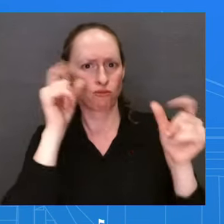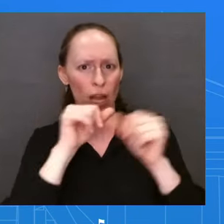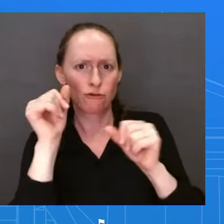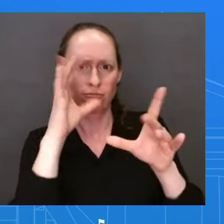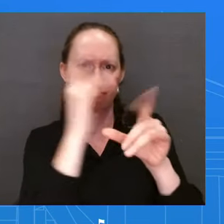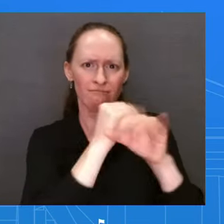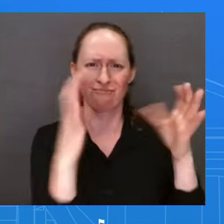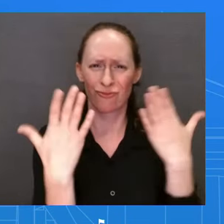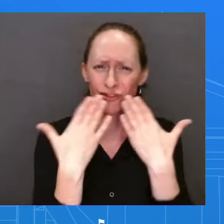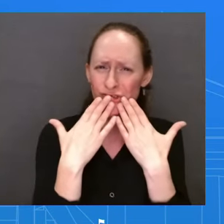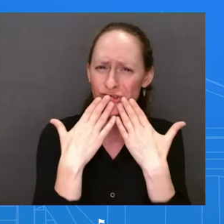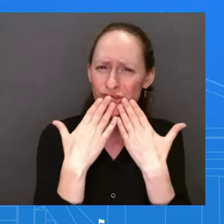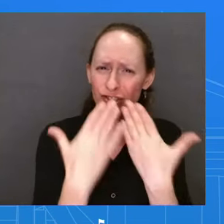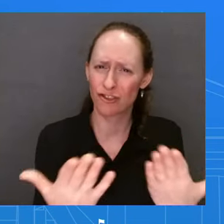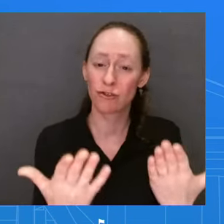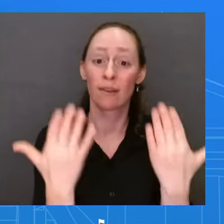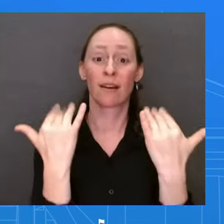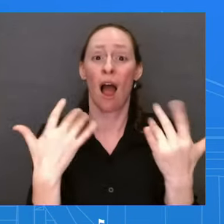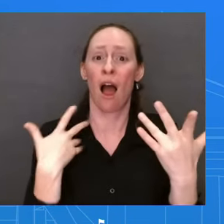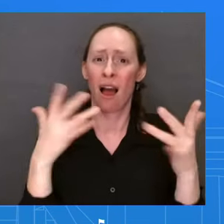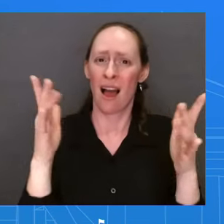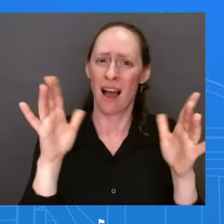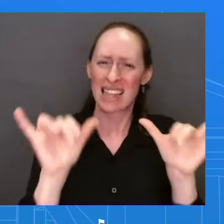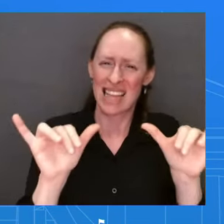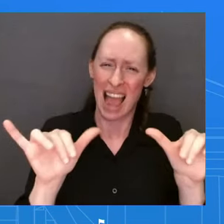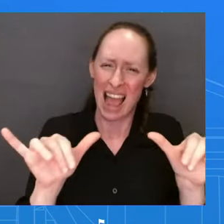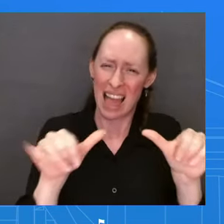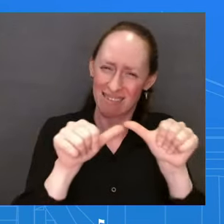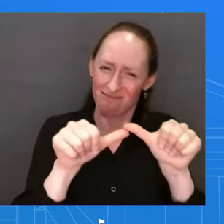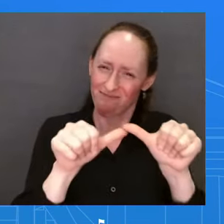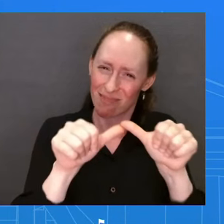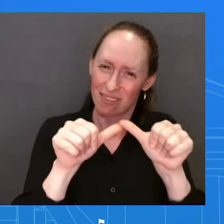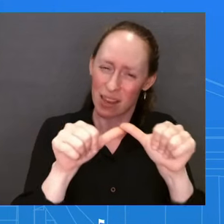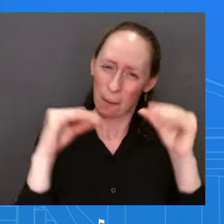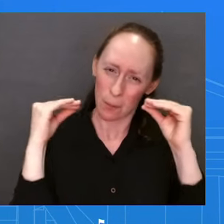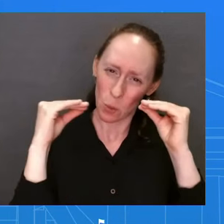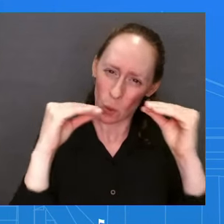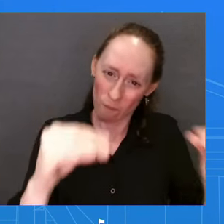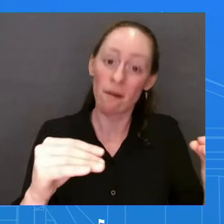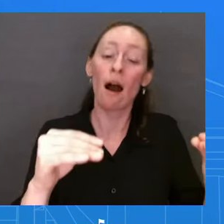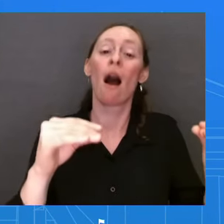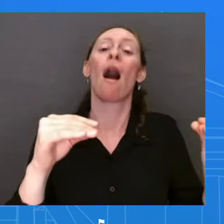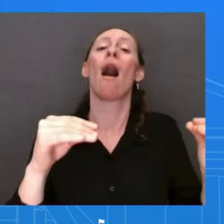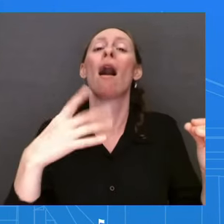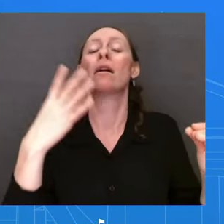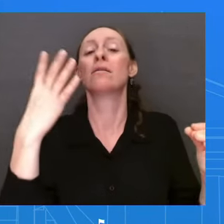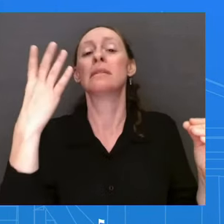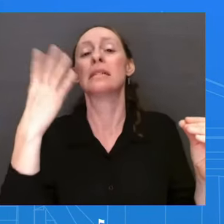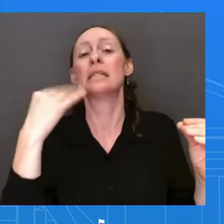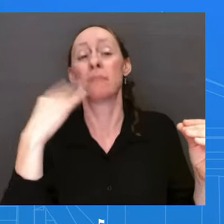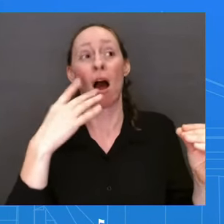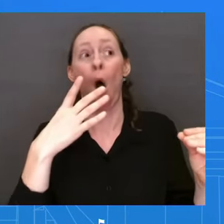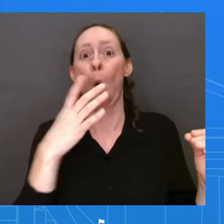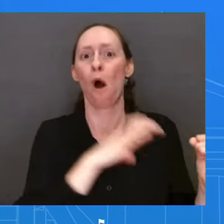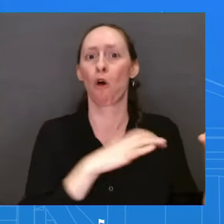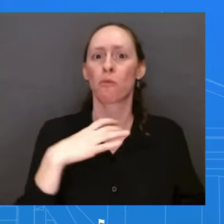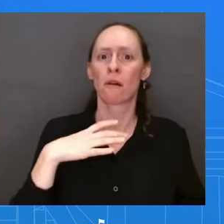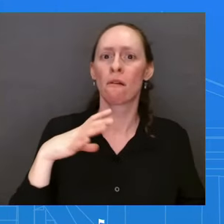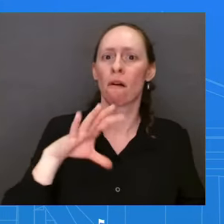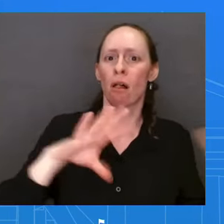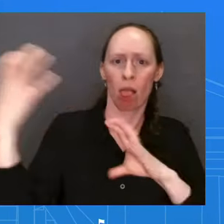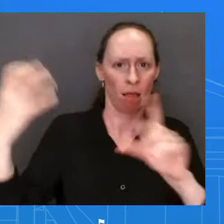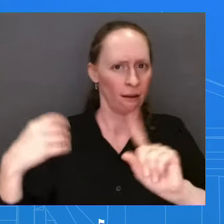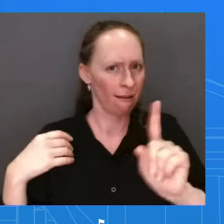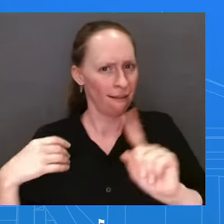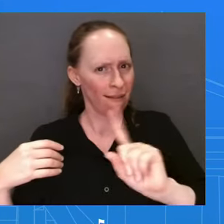and not risk undercutting all of that. Because as we've seen, House Republicans continue to try to repeal the IRA and the progress that